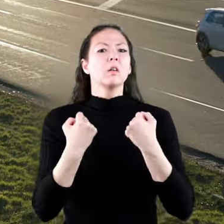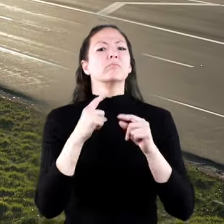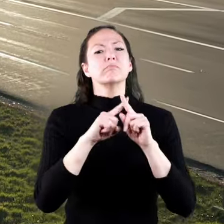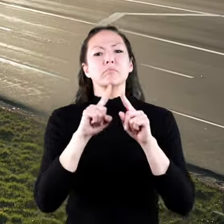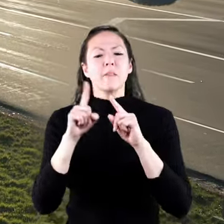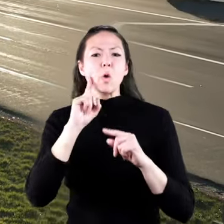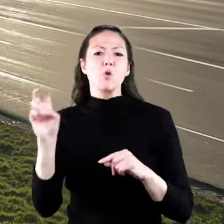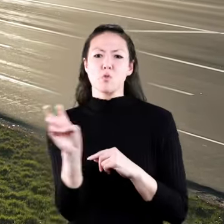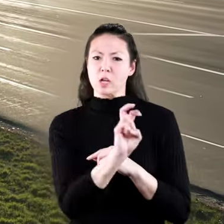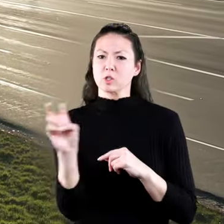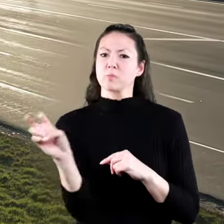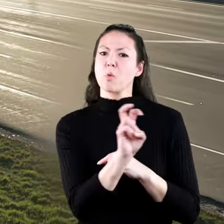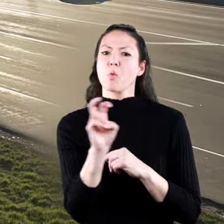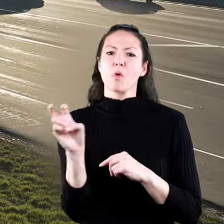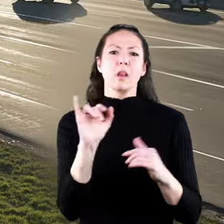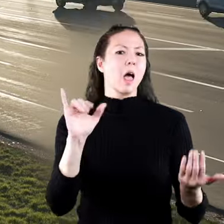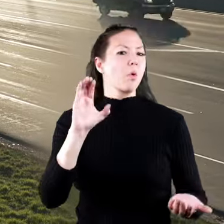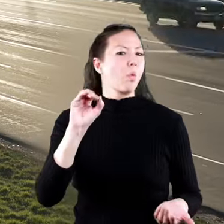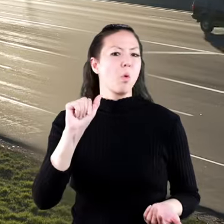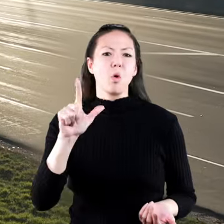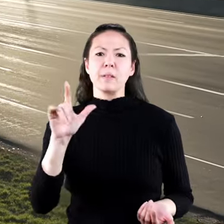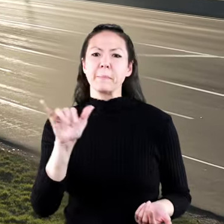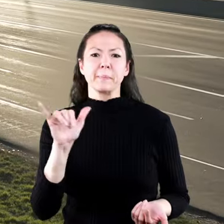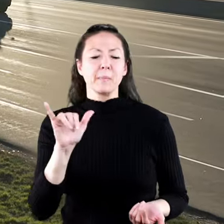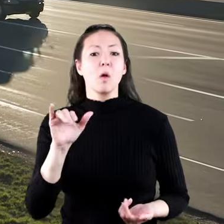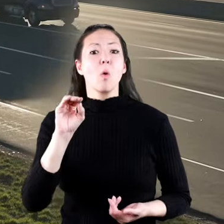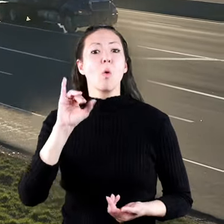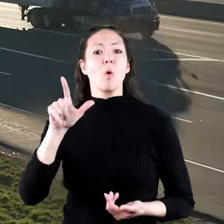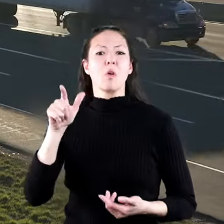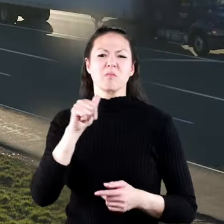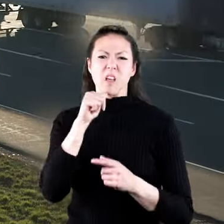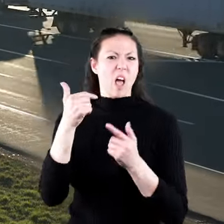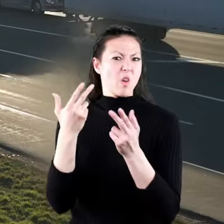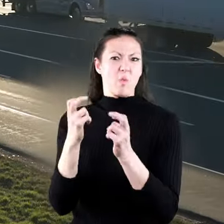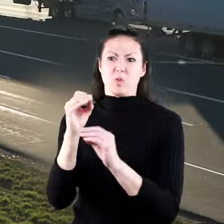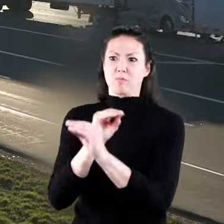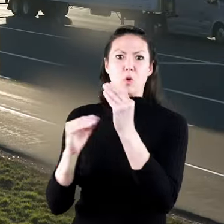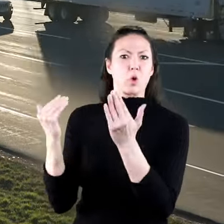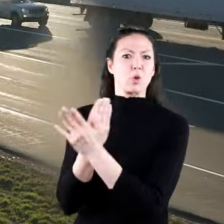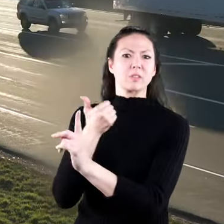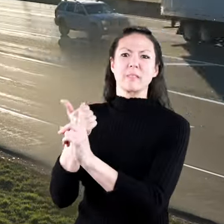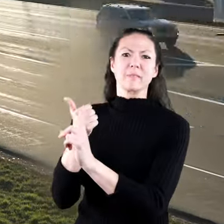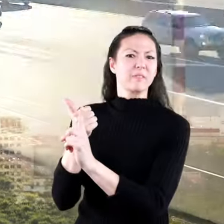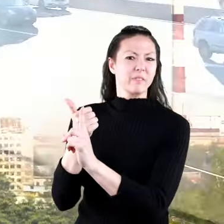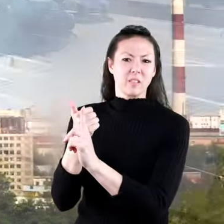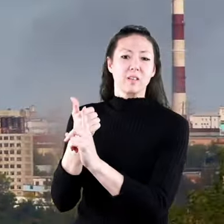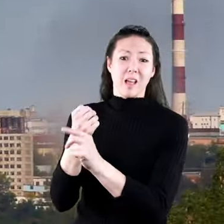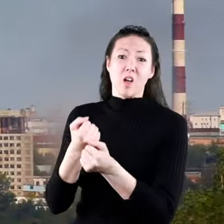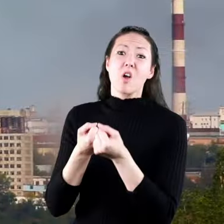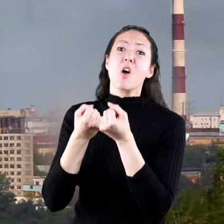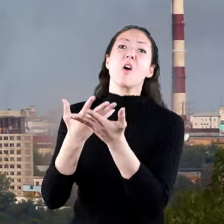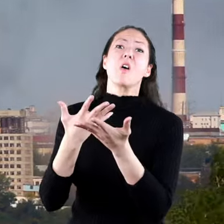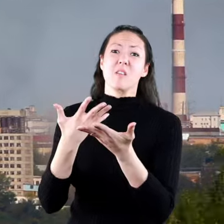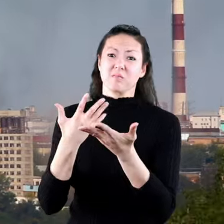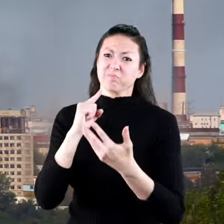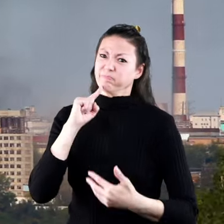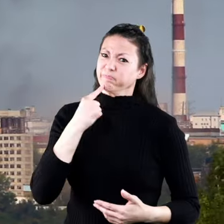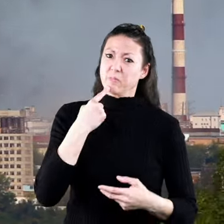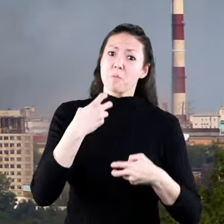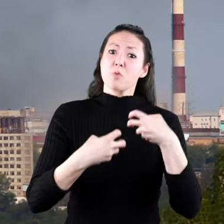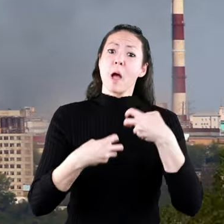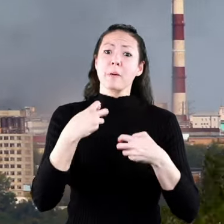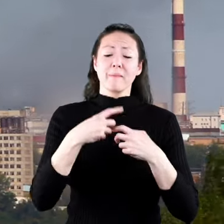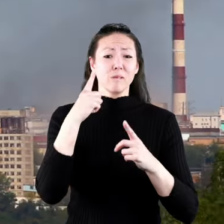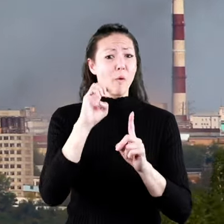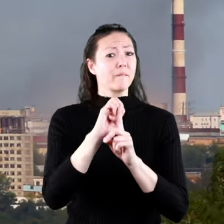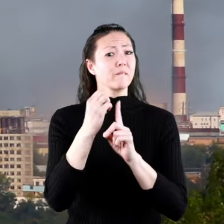other modes of transportation. Just like coal, oil is a non-renewable fossil fuel and causes a whole host of